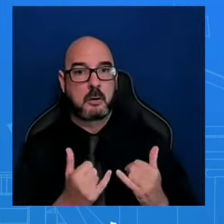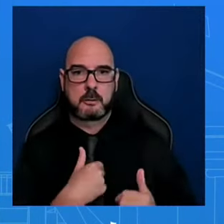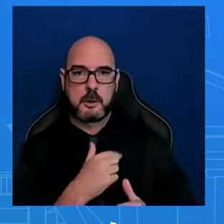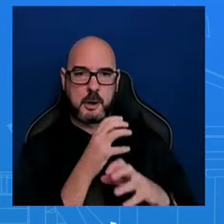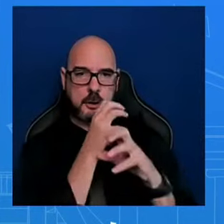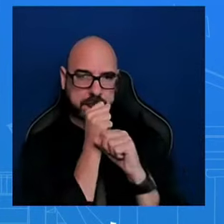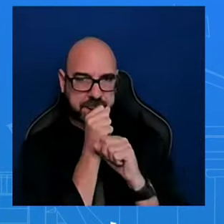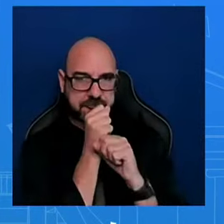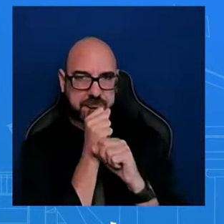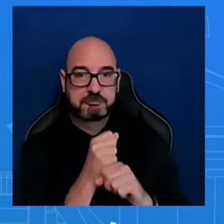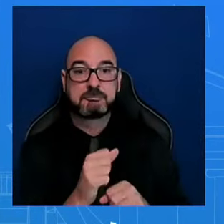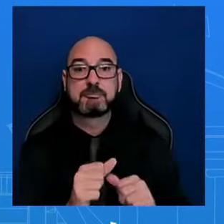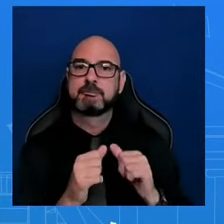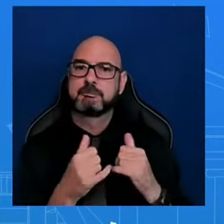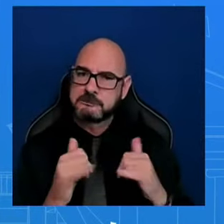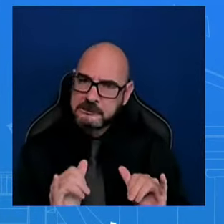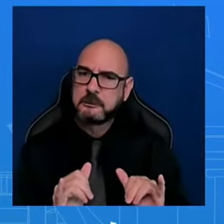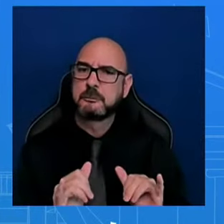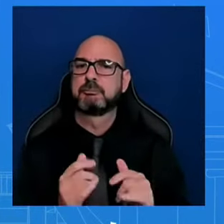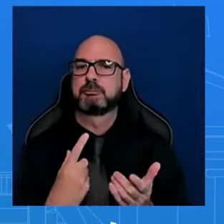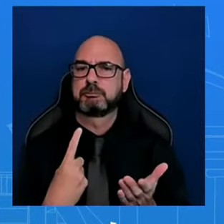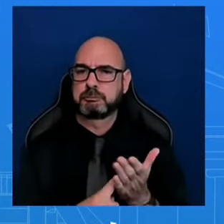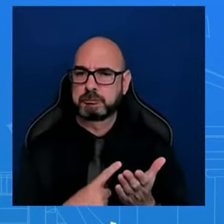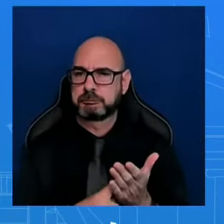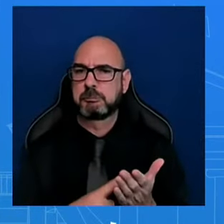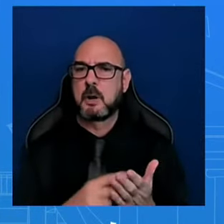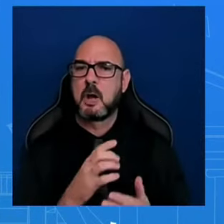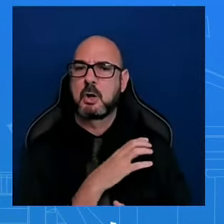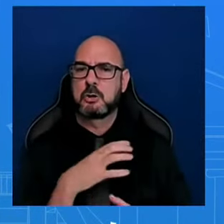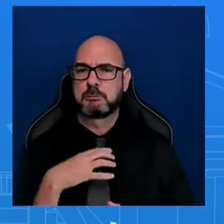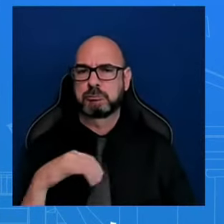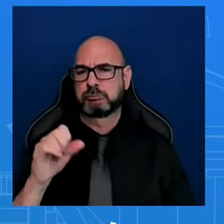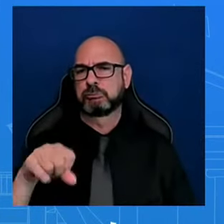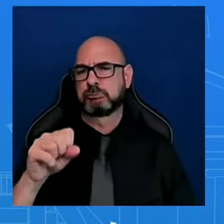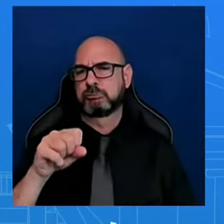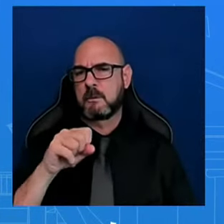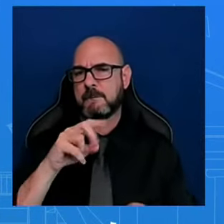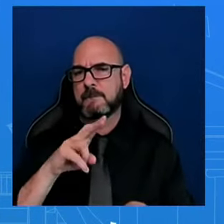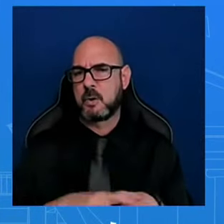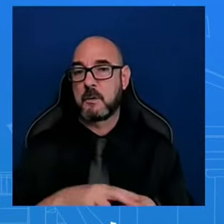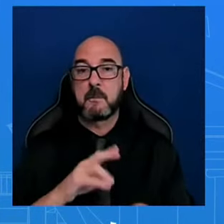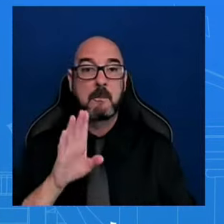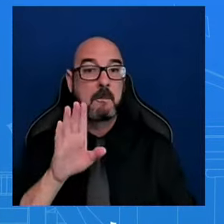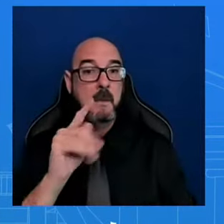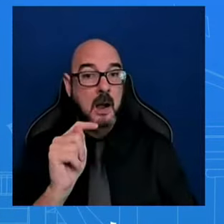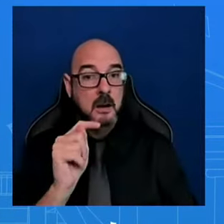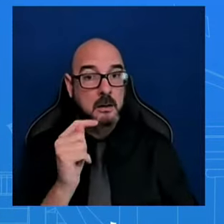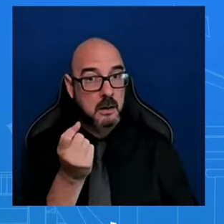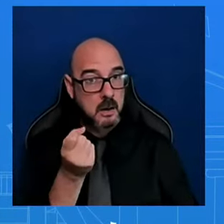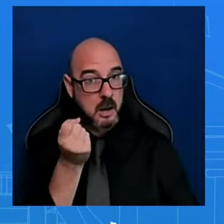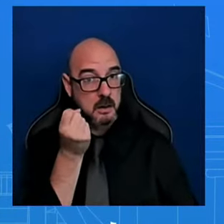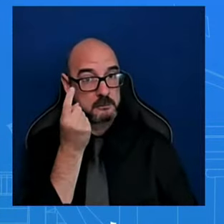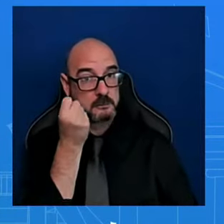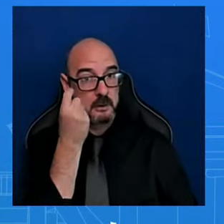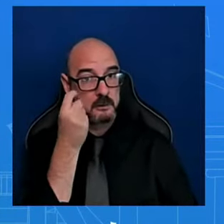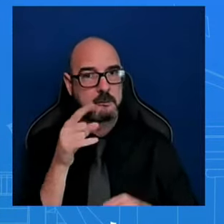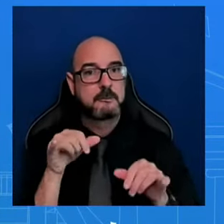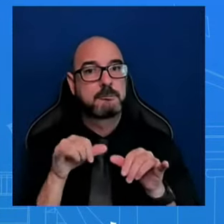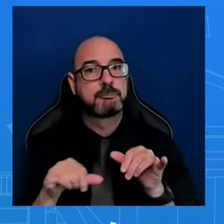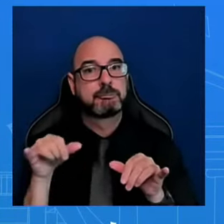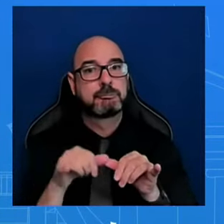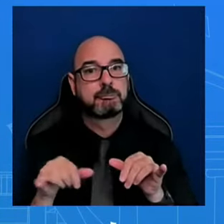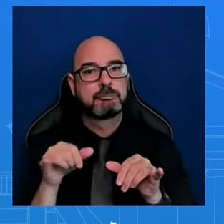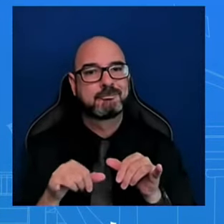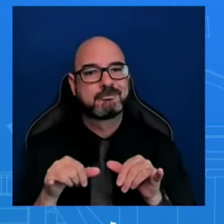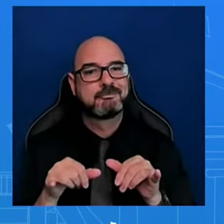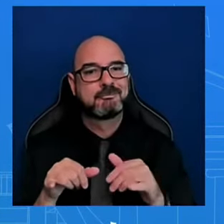on the Hill. And I do want to just say, and we've been pretty consistent about this, when it comes to the National Security Supplemental, that it includes